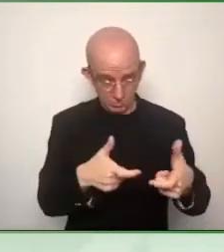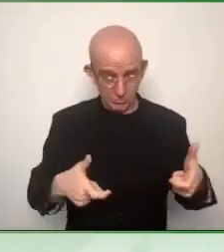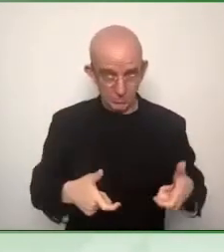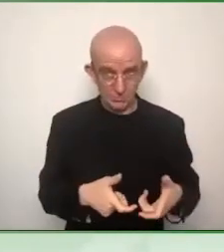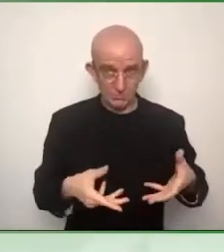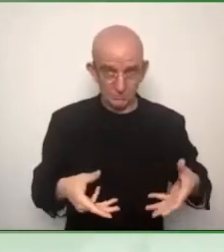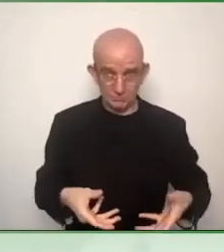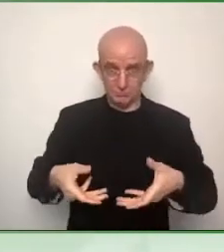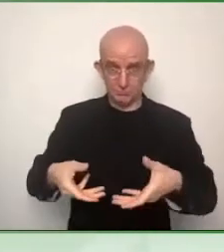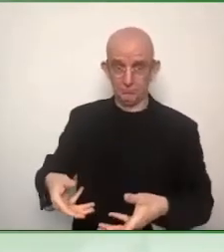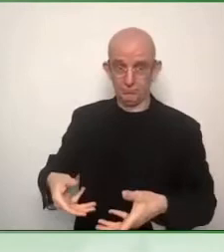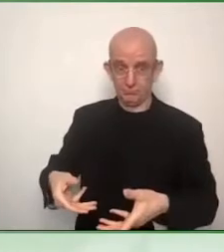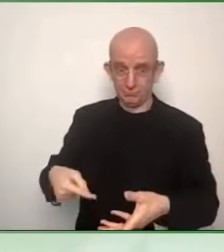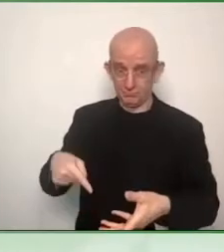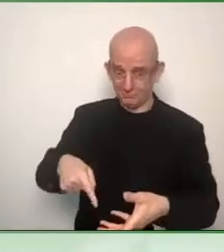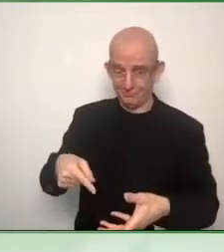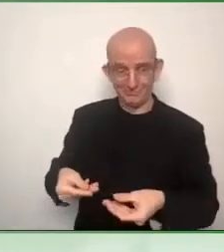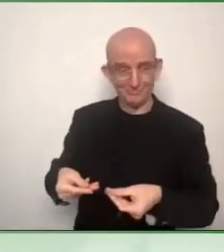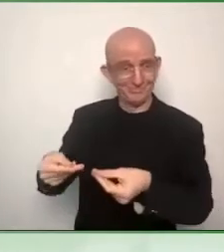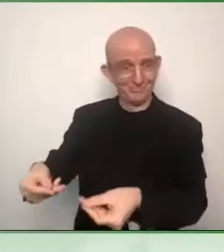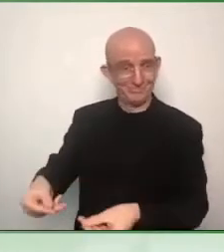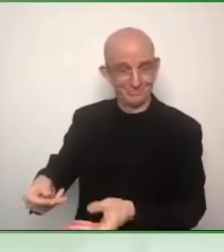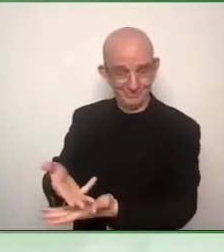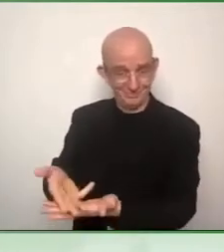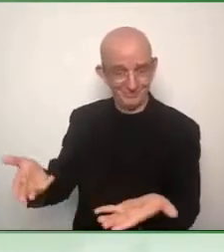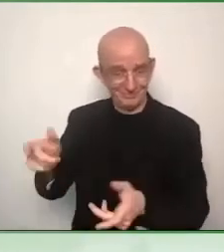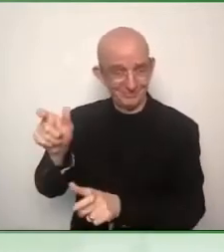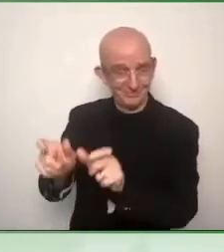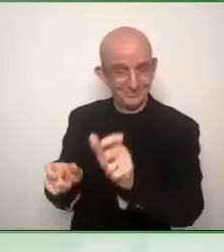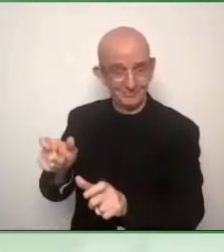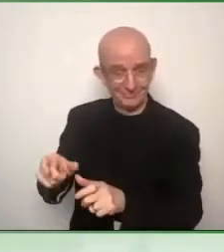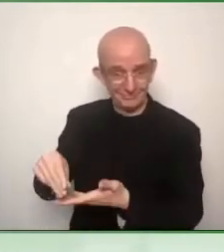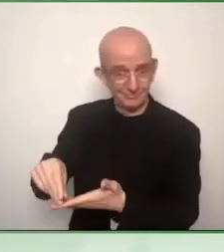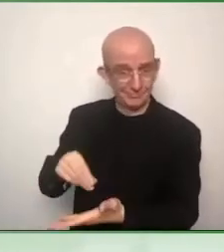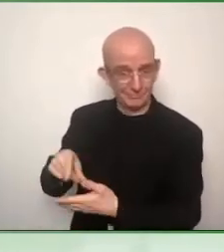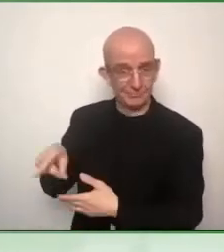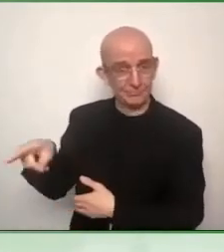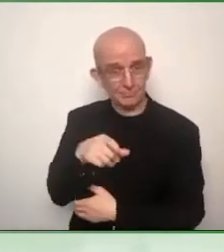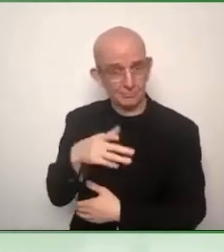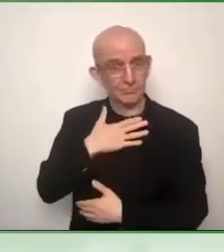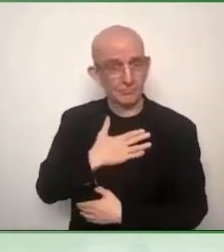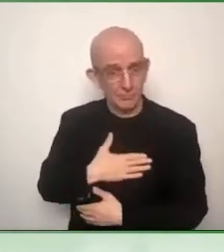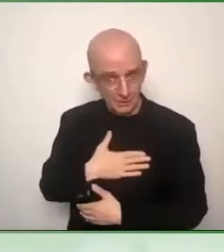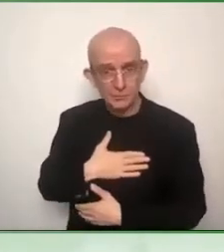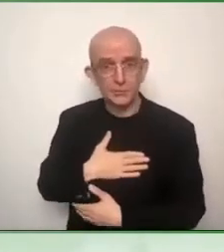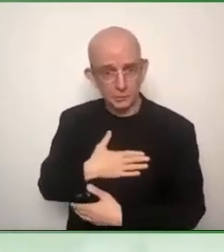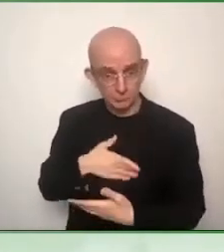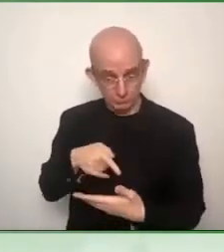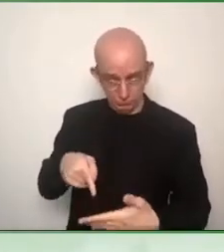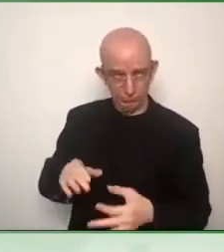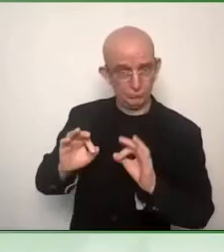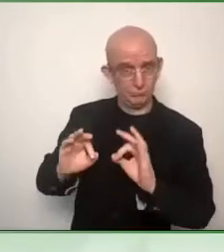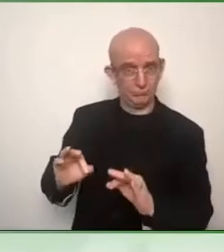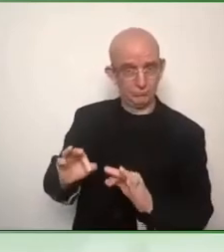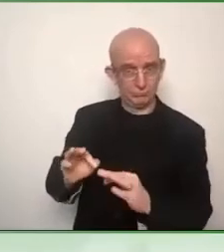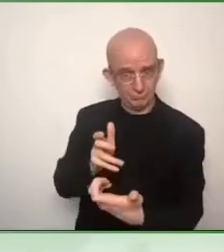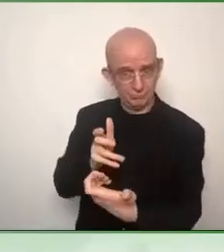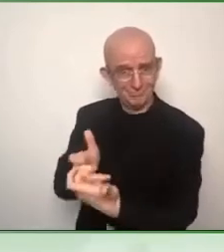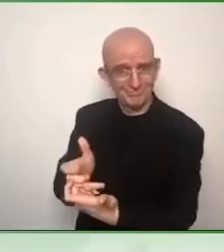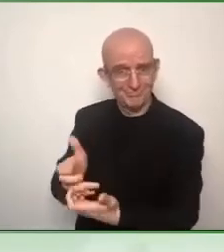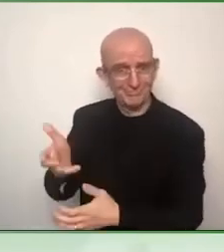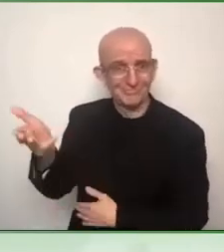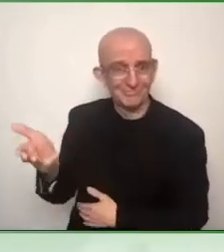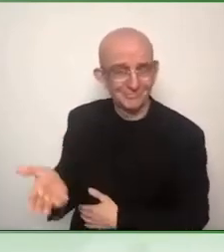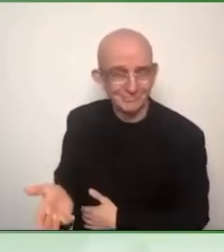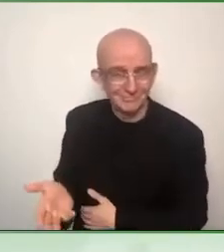delightful customer experience. Right. And so we're looking at trying to achieve the highest standard